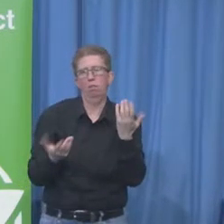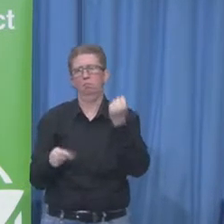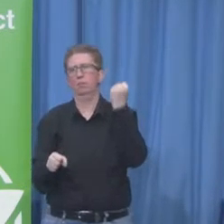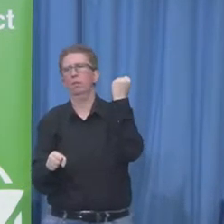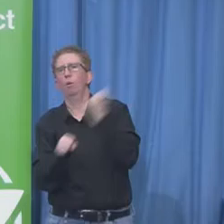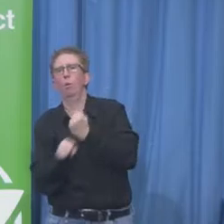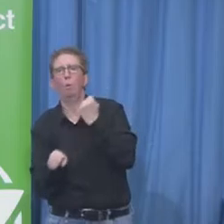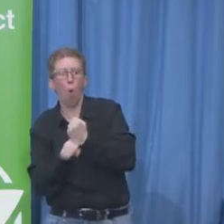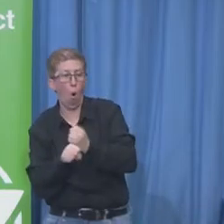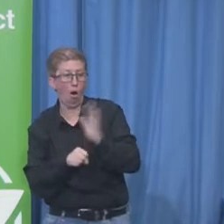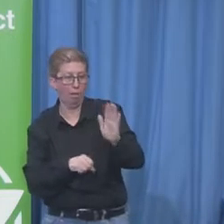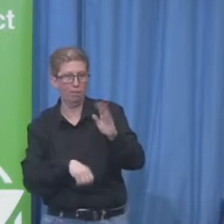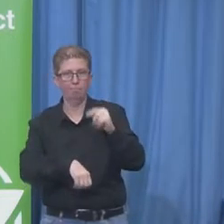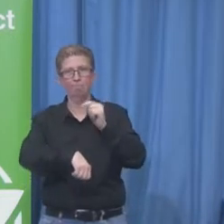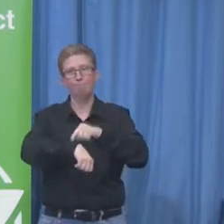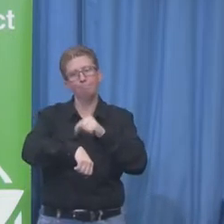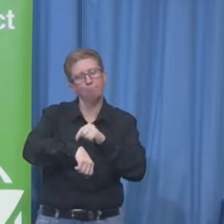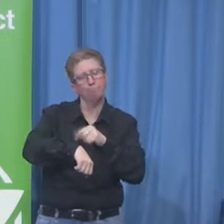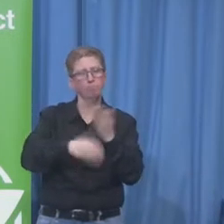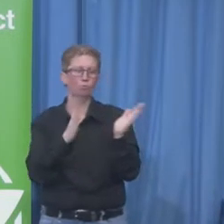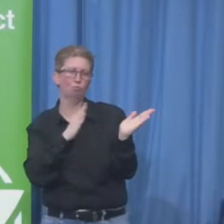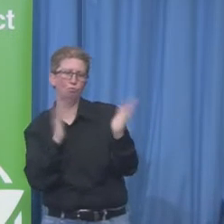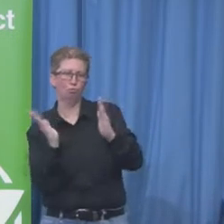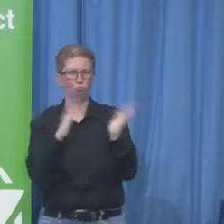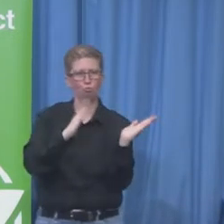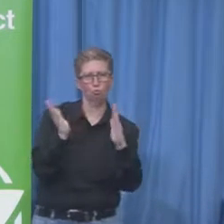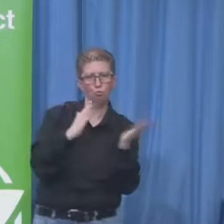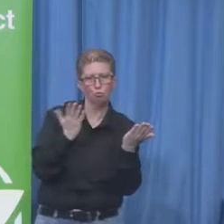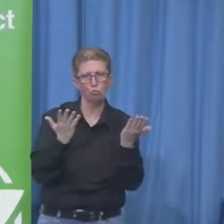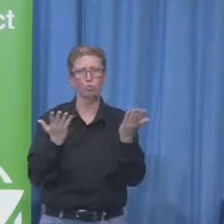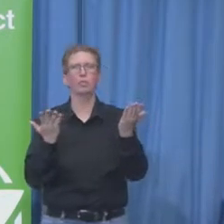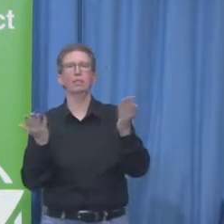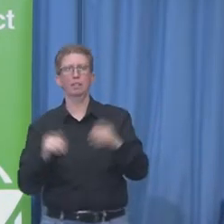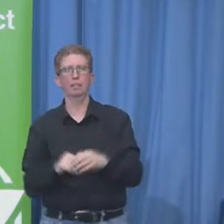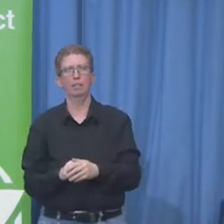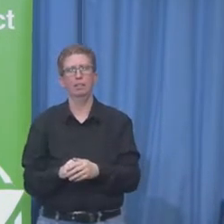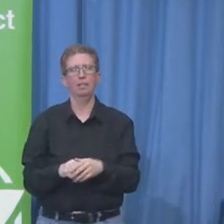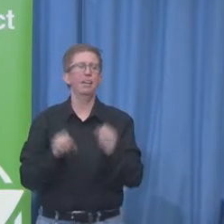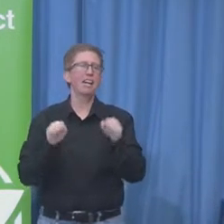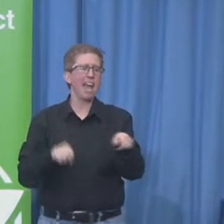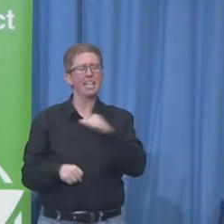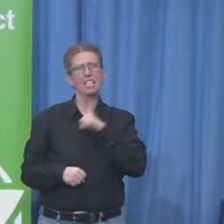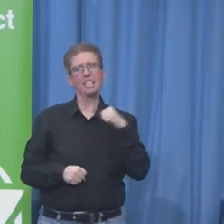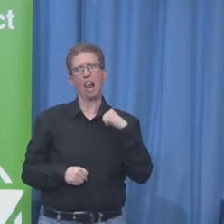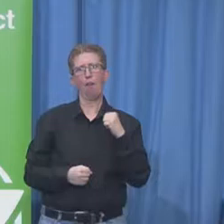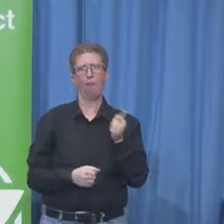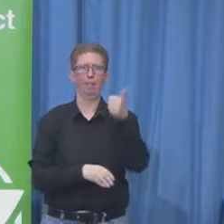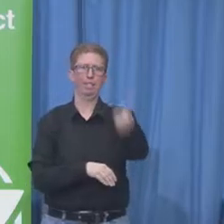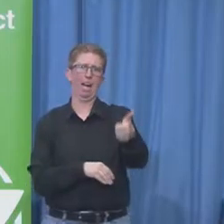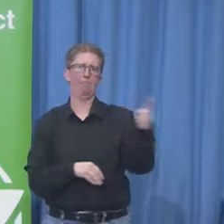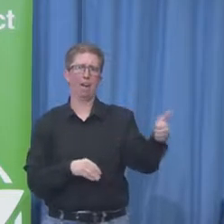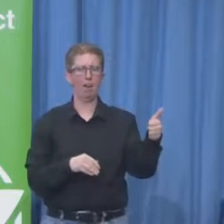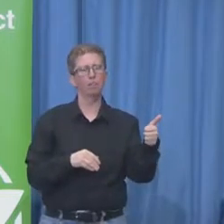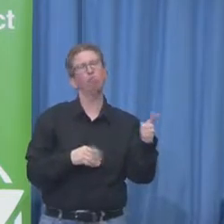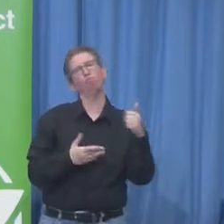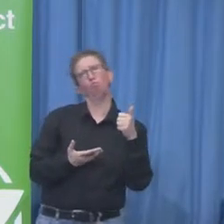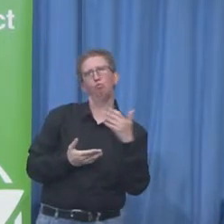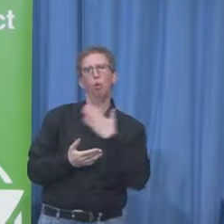Their productivity, the blind engineers' productivity, was more than twice the productivity of their co-workers who were not blind.